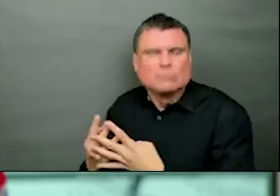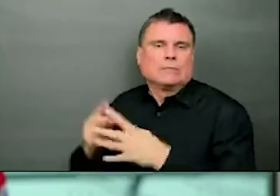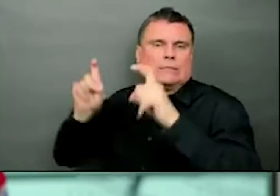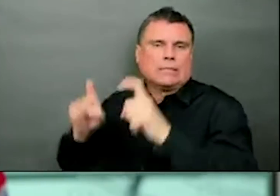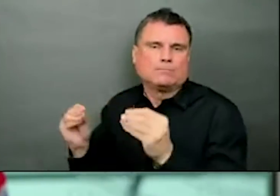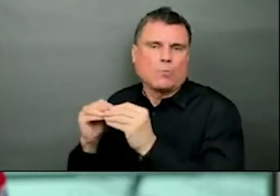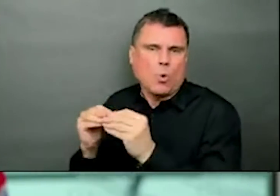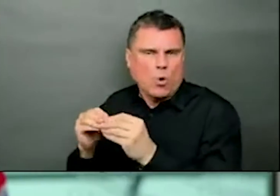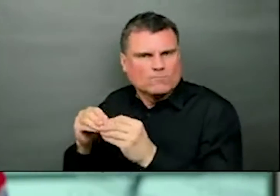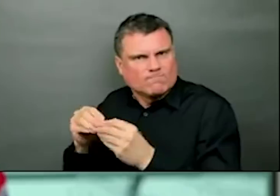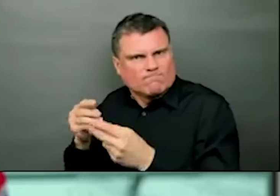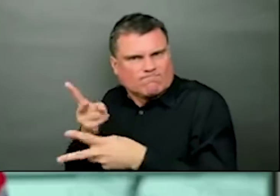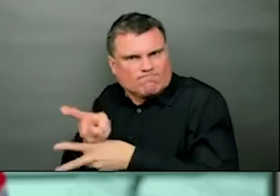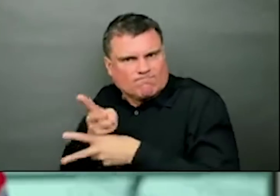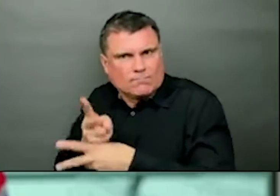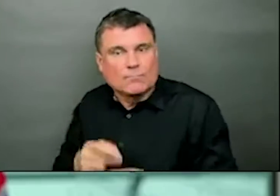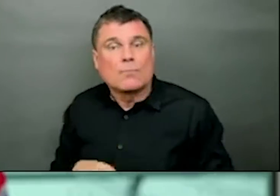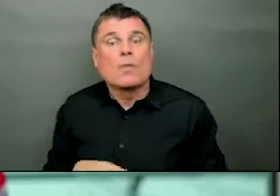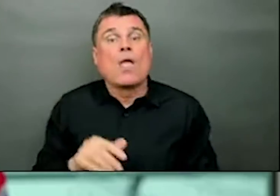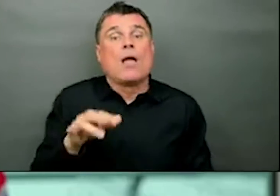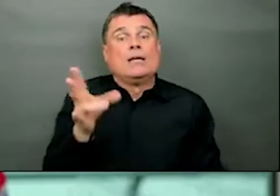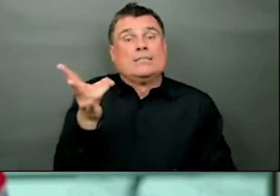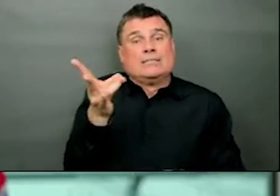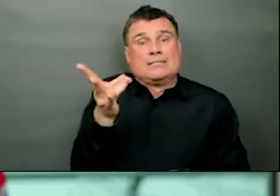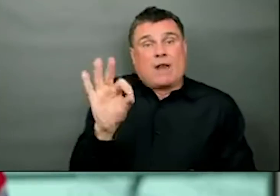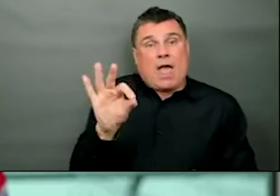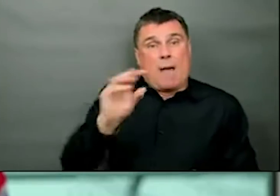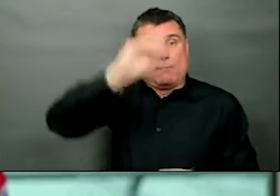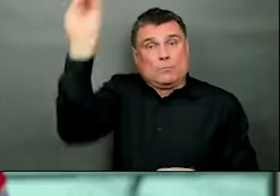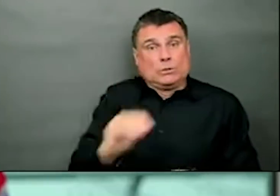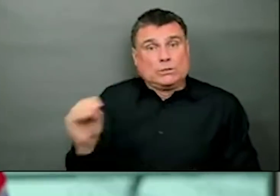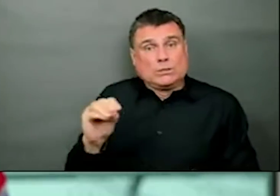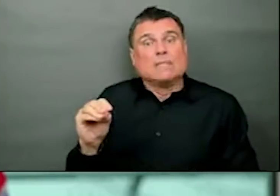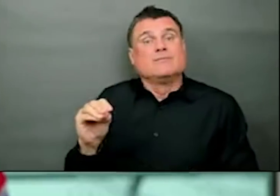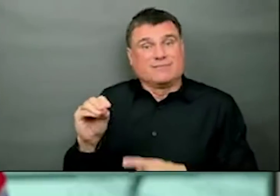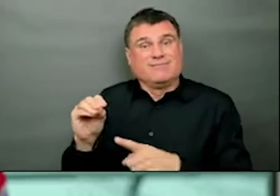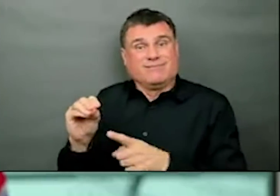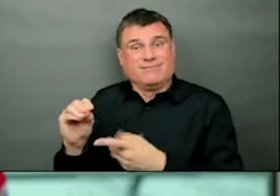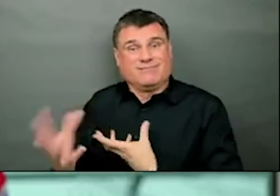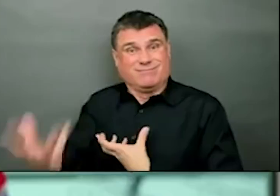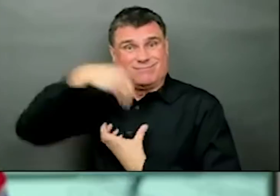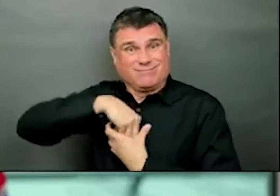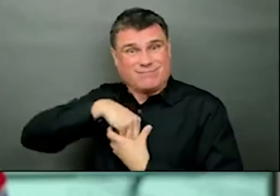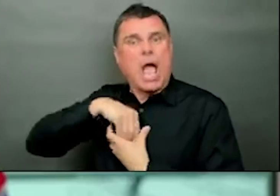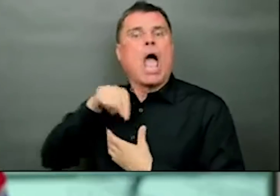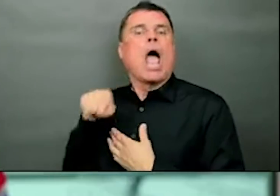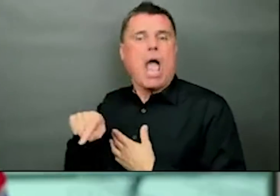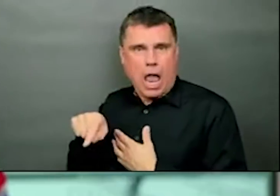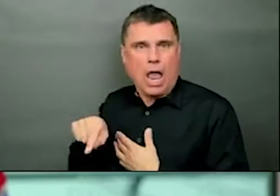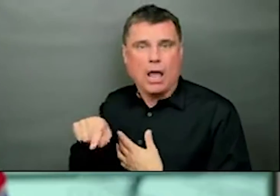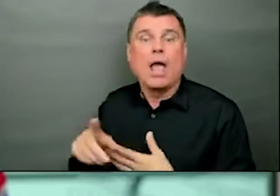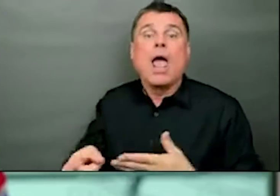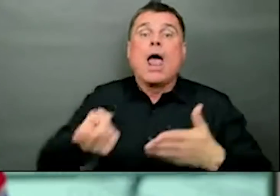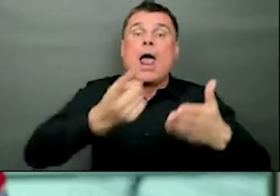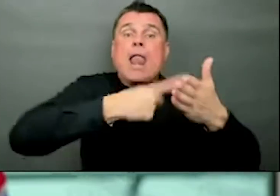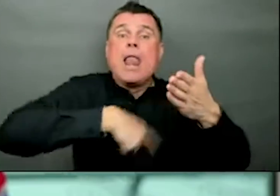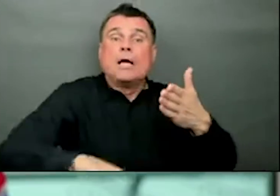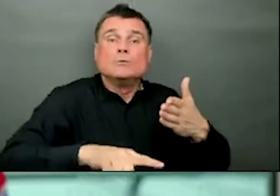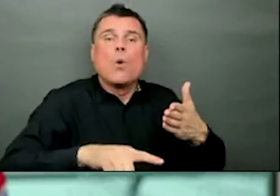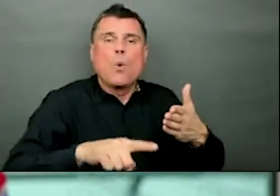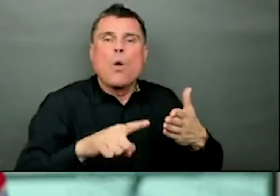of all of the positive tests every day. And by the end of next week, that will be up to 100% of our testing.